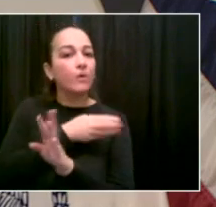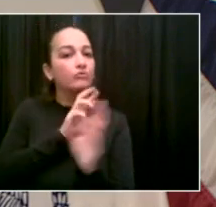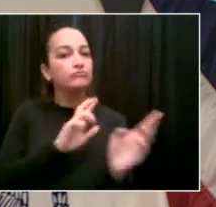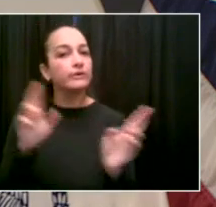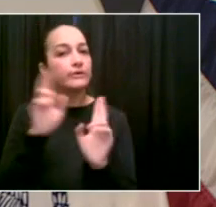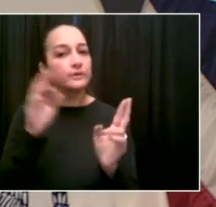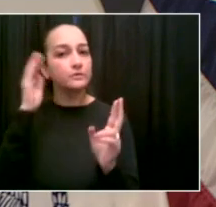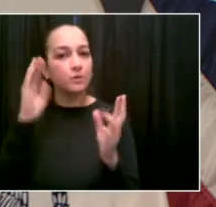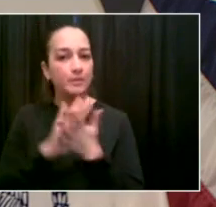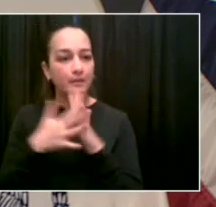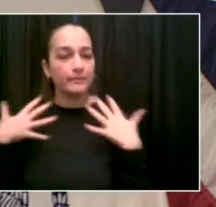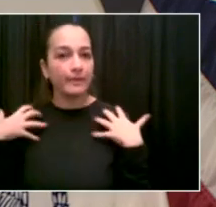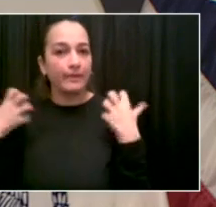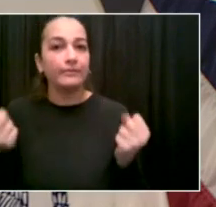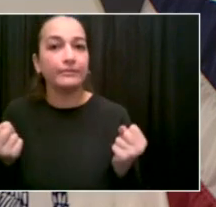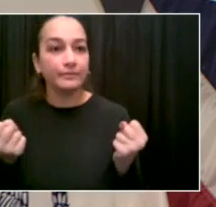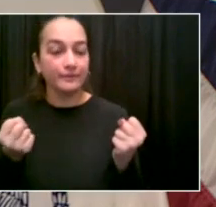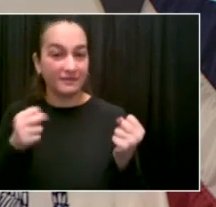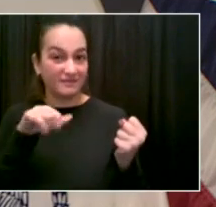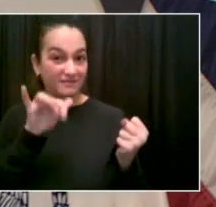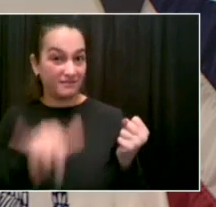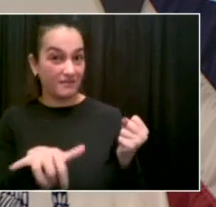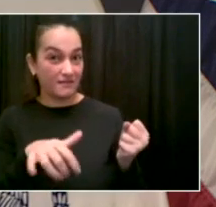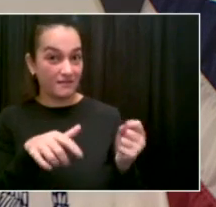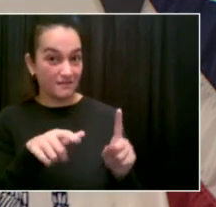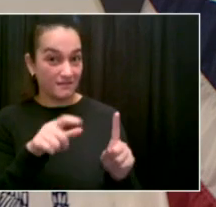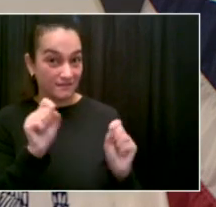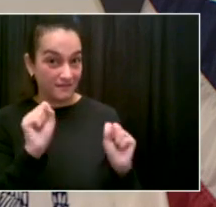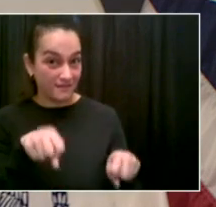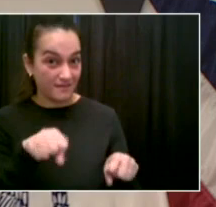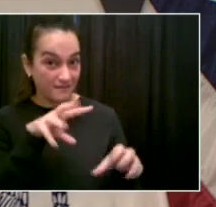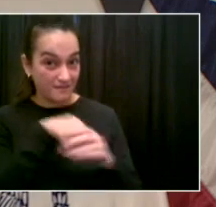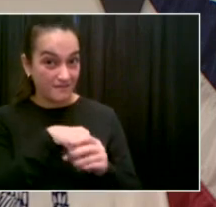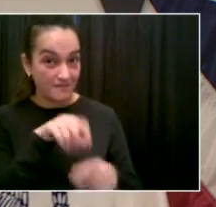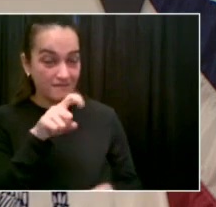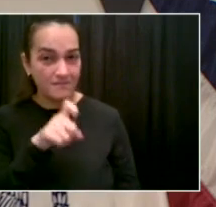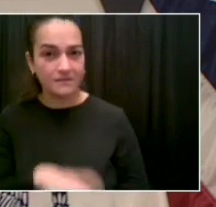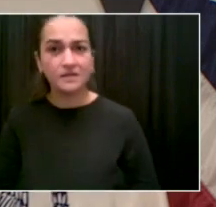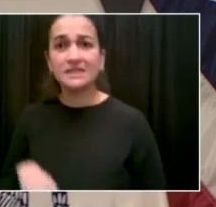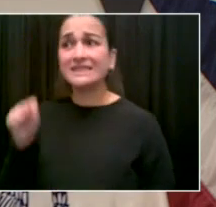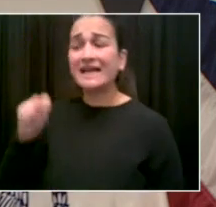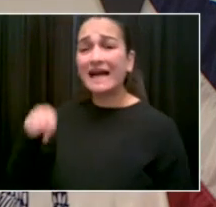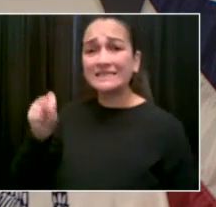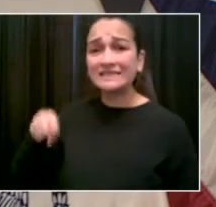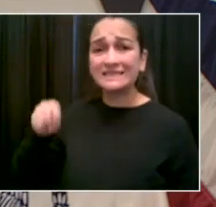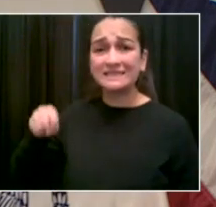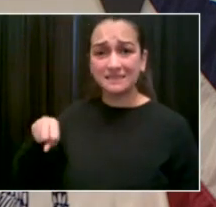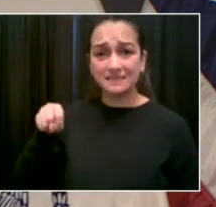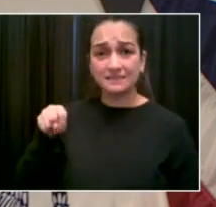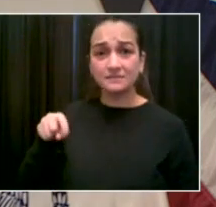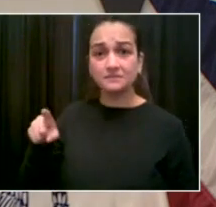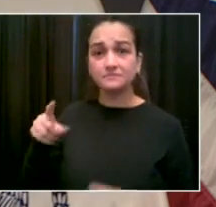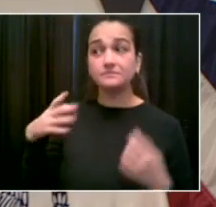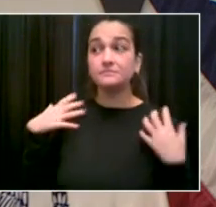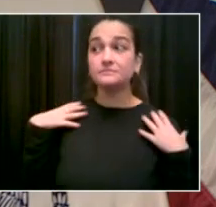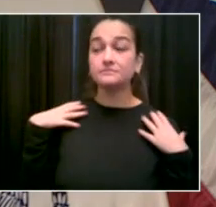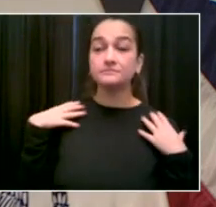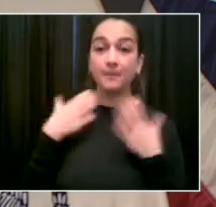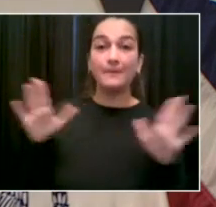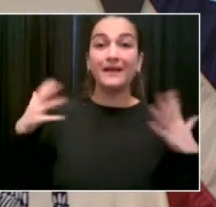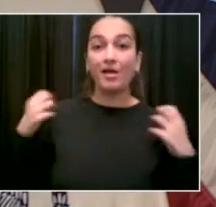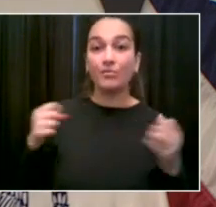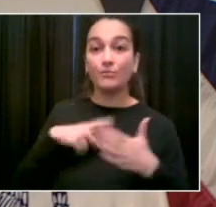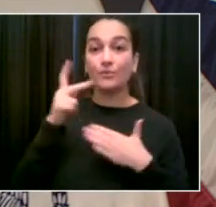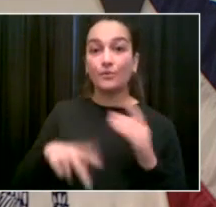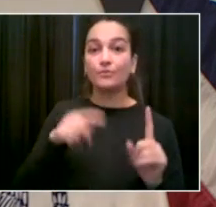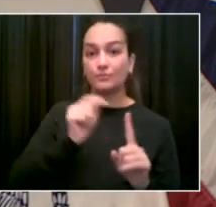Choksi, because the power of this kind of model, Juliette, is exactly that. Educating people, moving